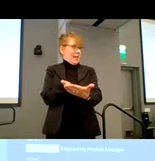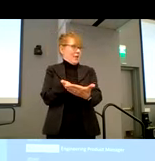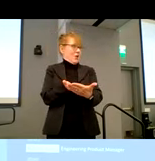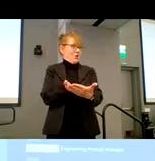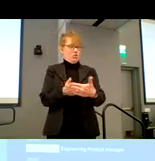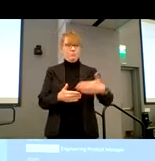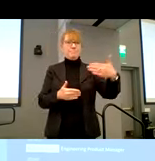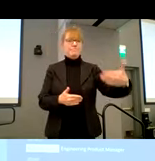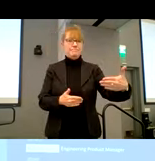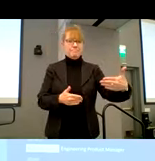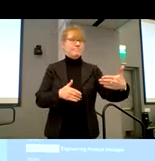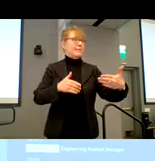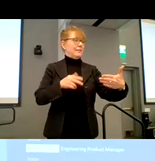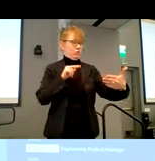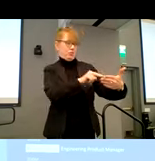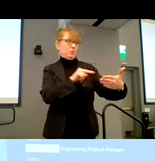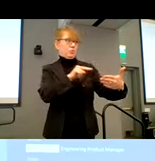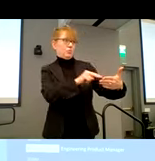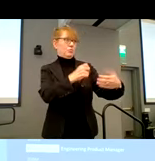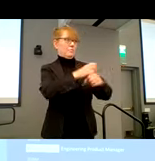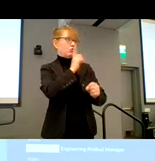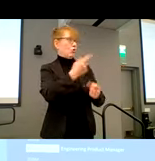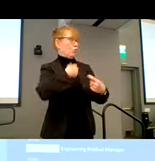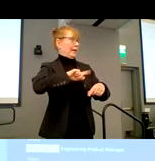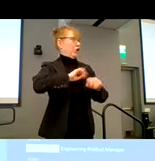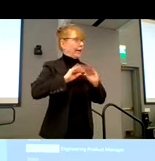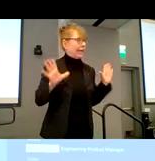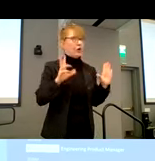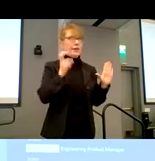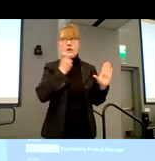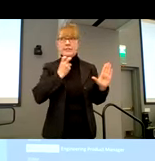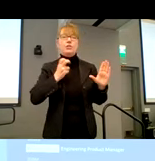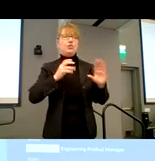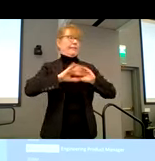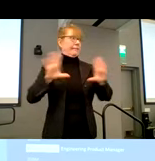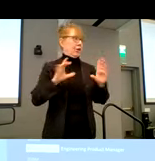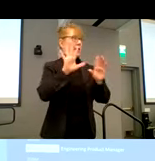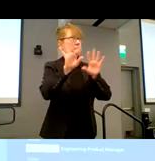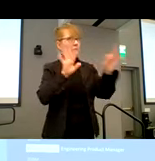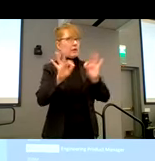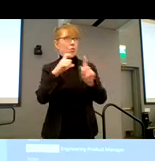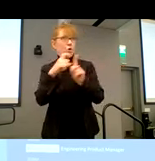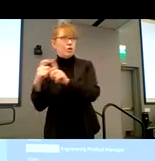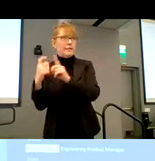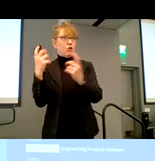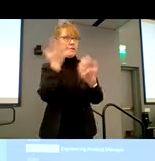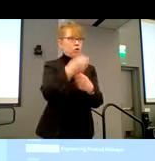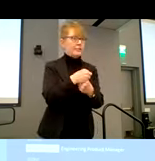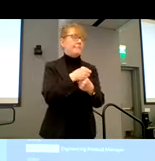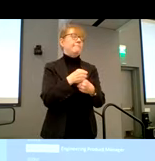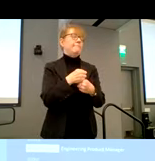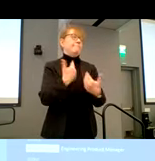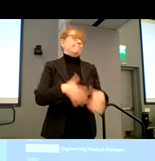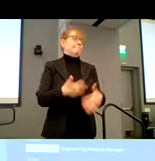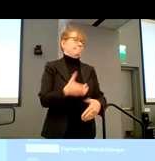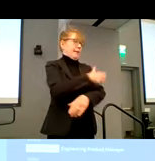make that a little extra effort can really make our experience that much better. Great. Thank you so much. Uh, and next, um, we'll let, I'll give you